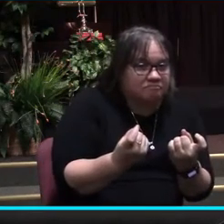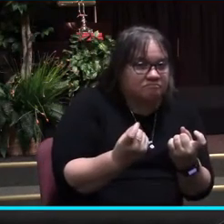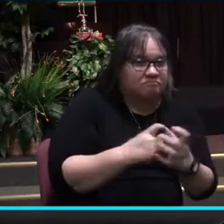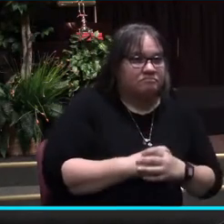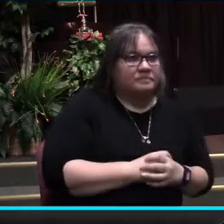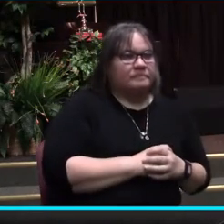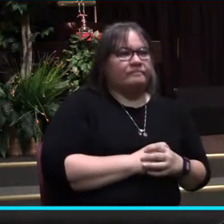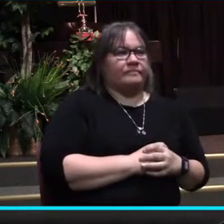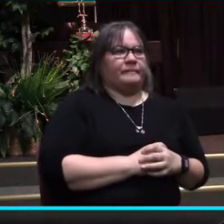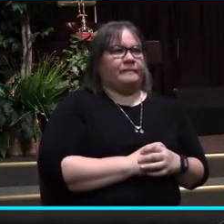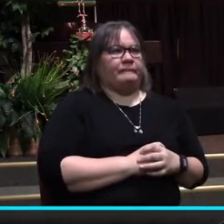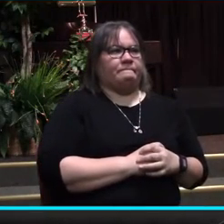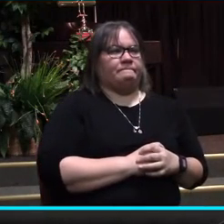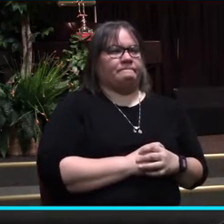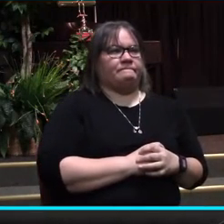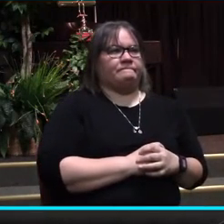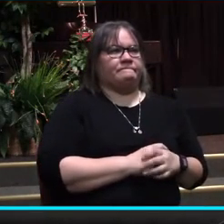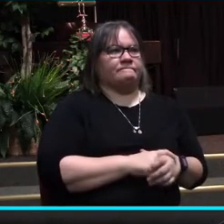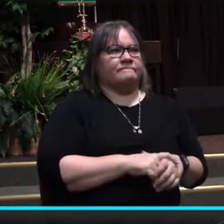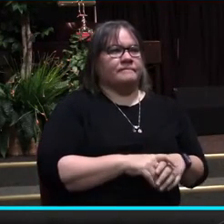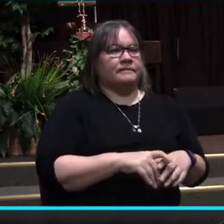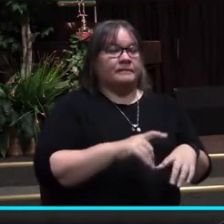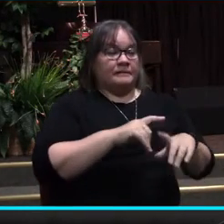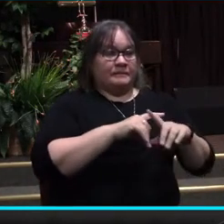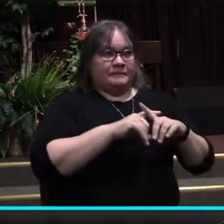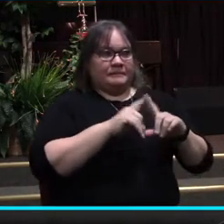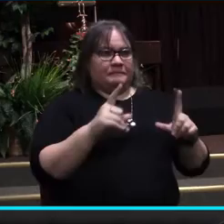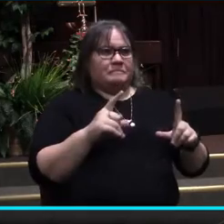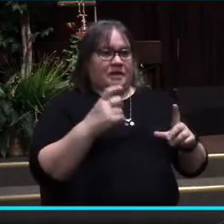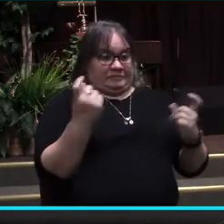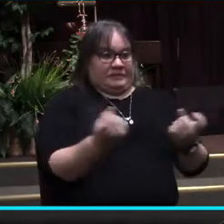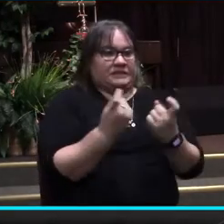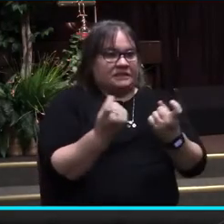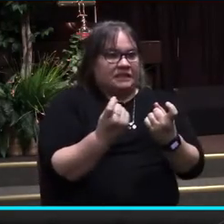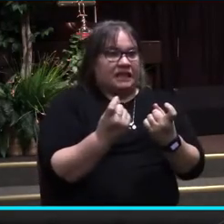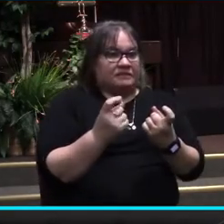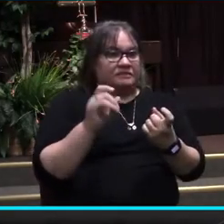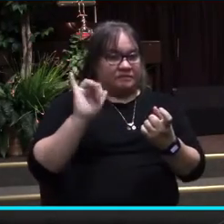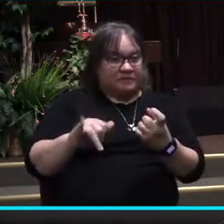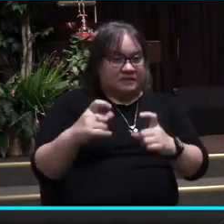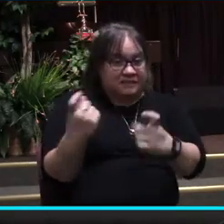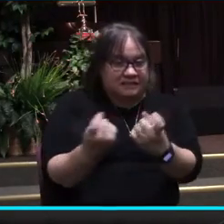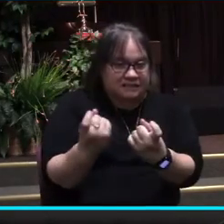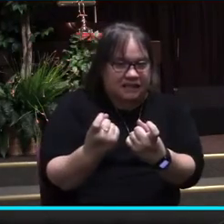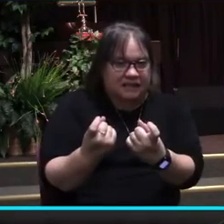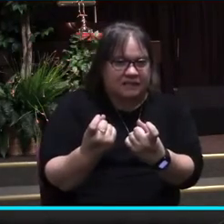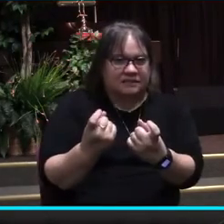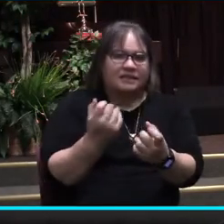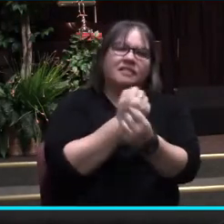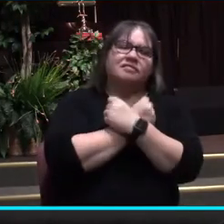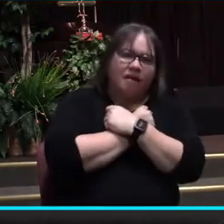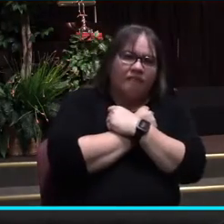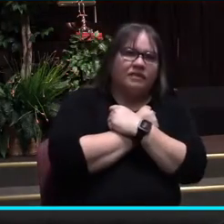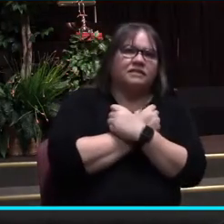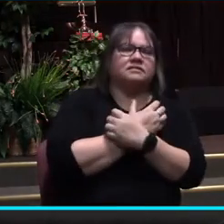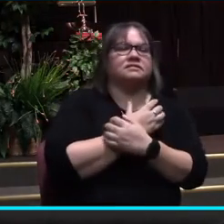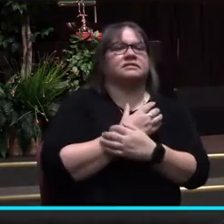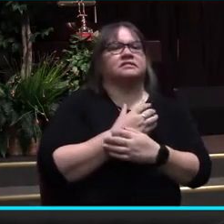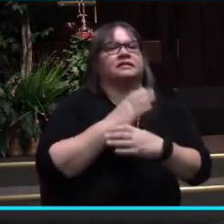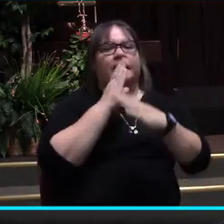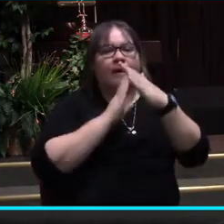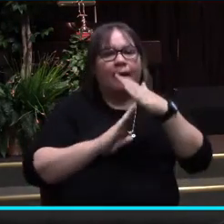But it does indeed mean that we must call sin a sin in a loving and